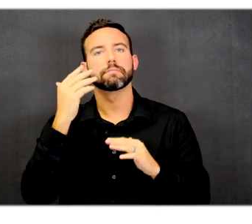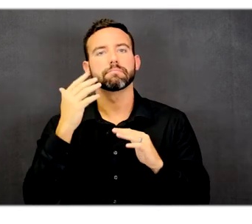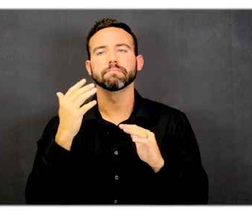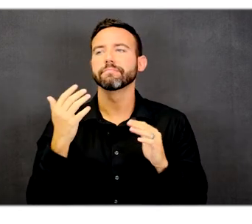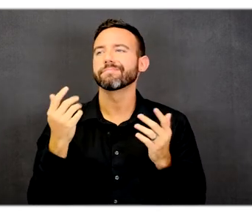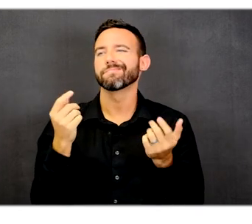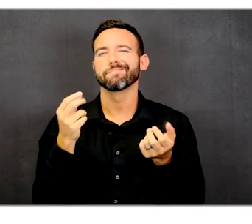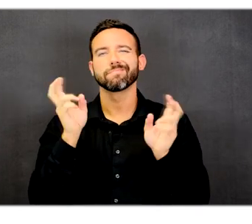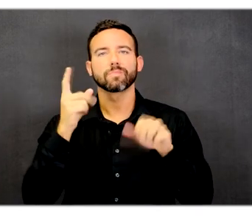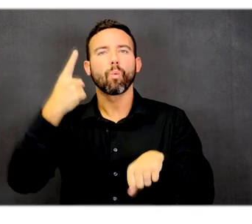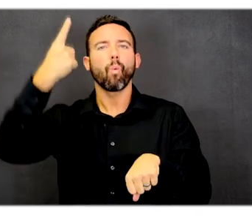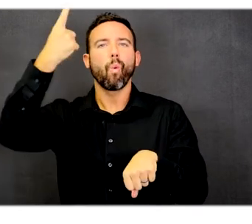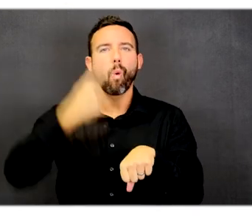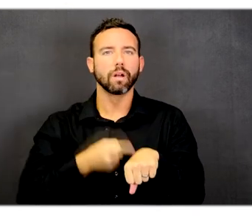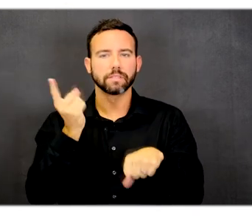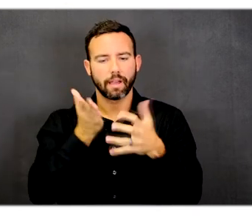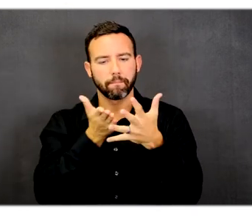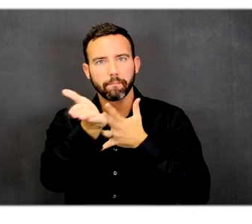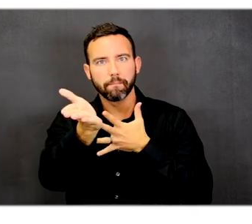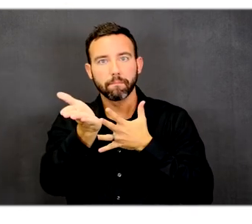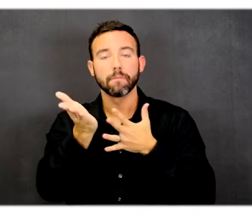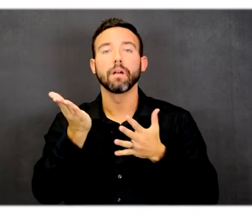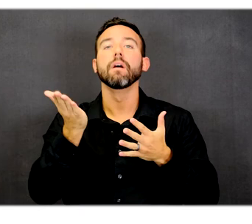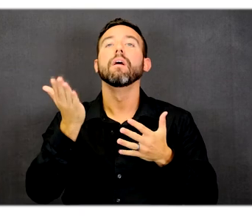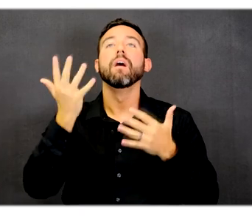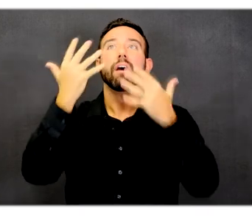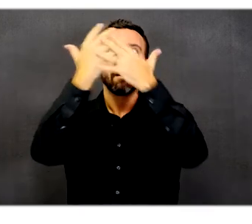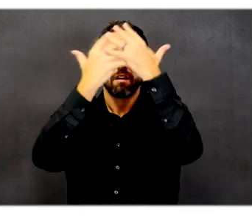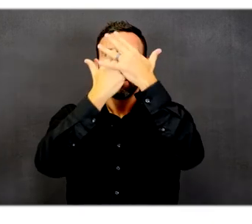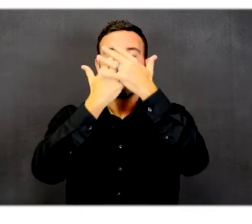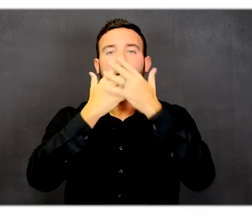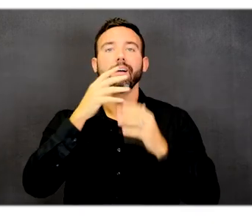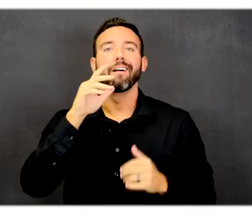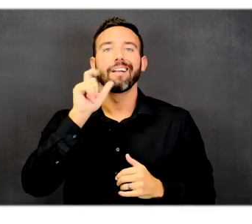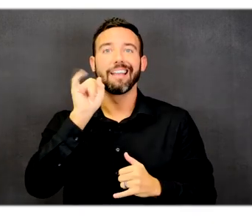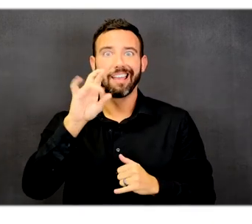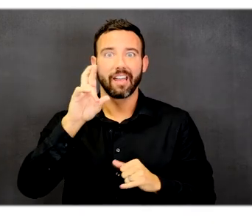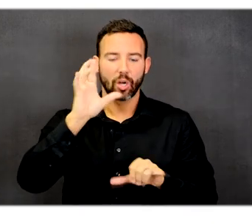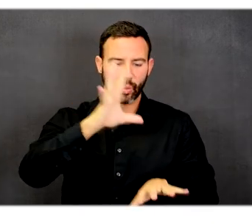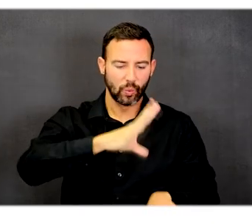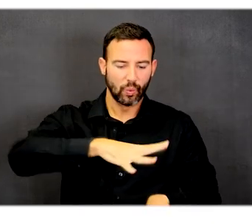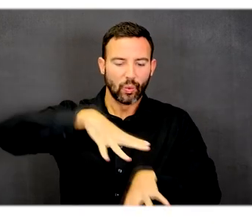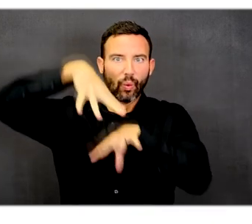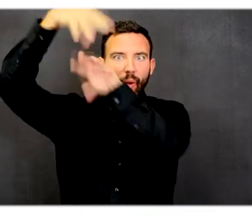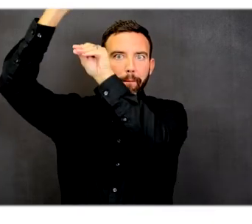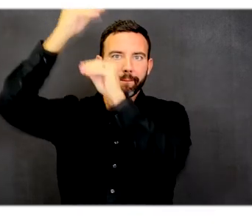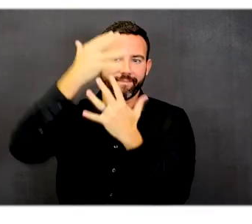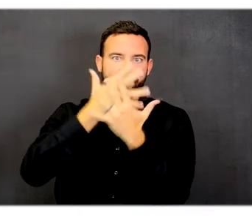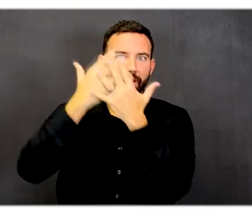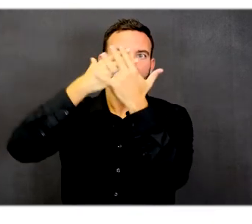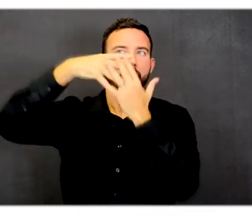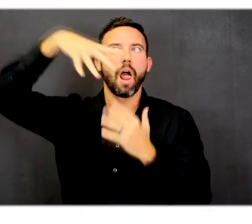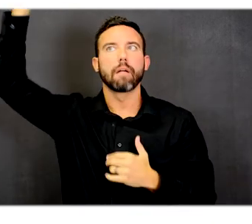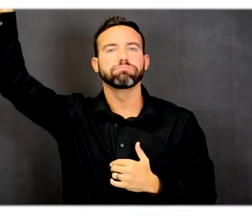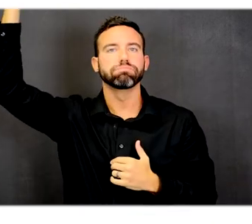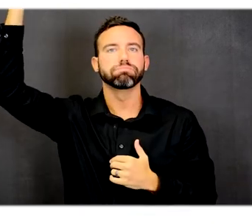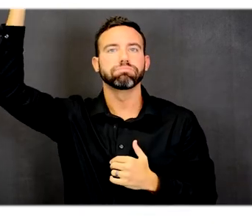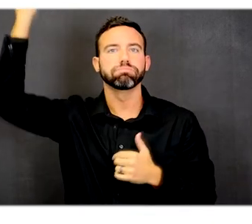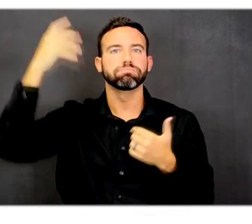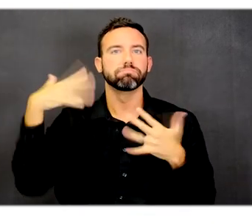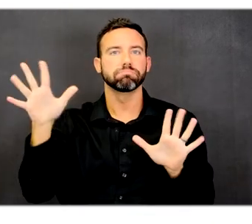pass. Air is pulled from the upper level of the building and exhausted outside. It is not recirculated.